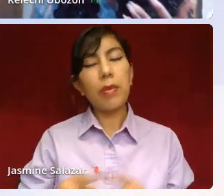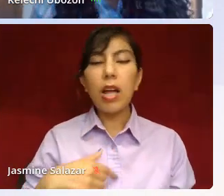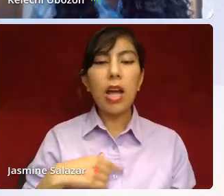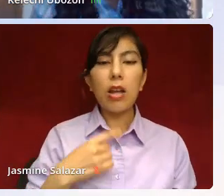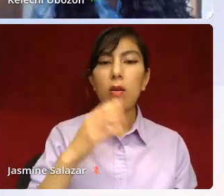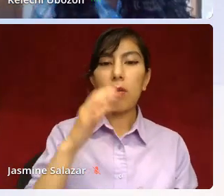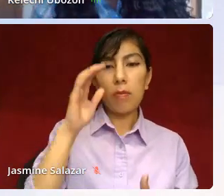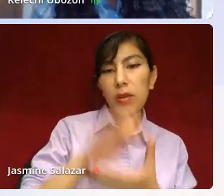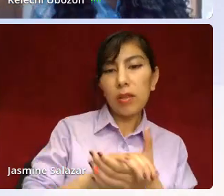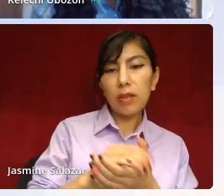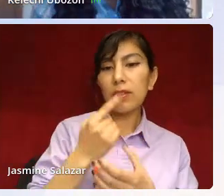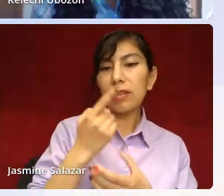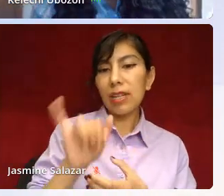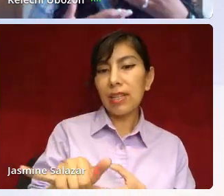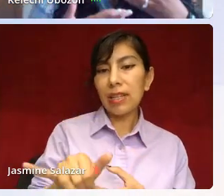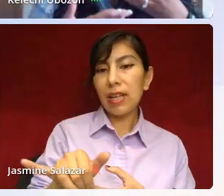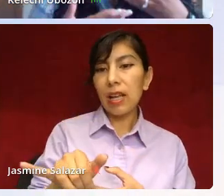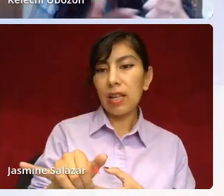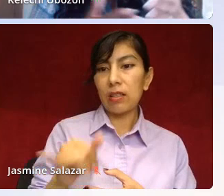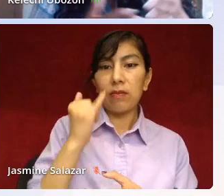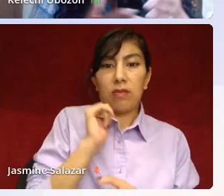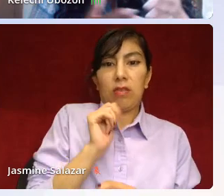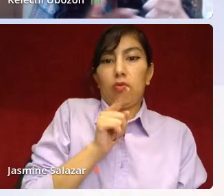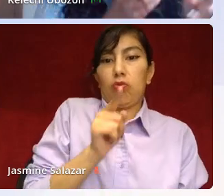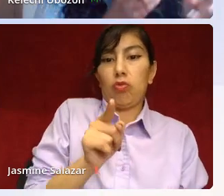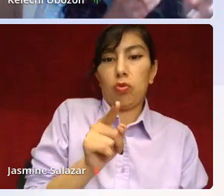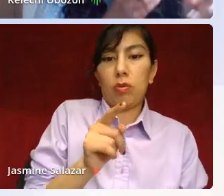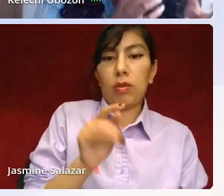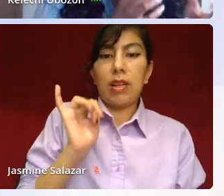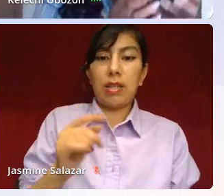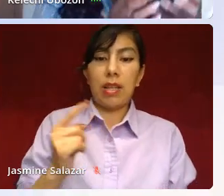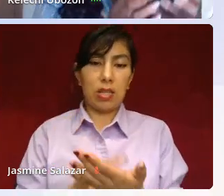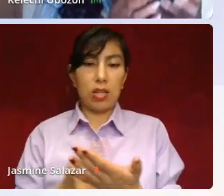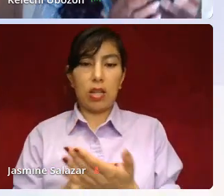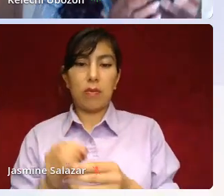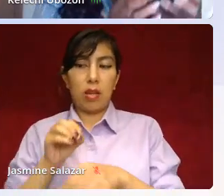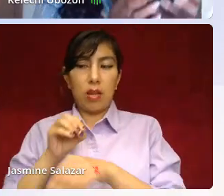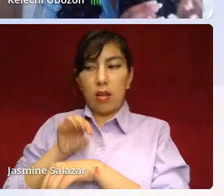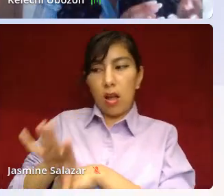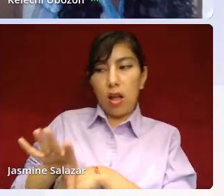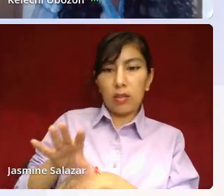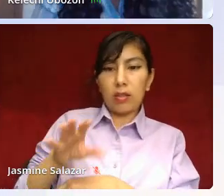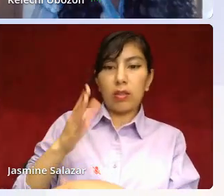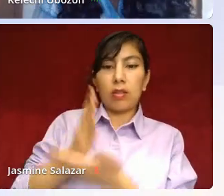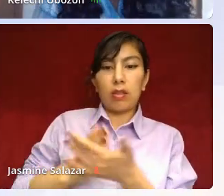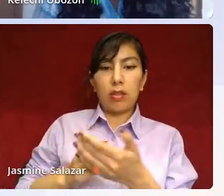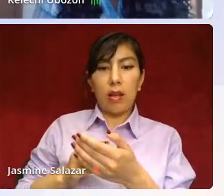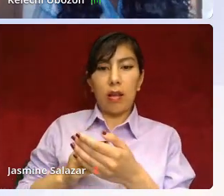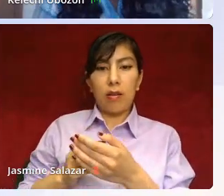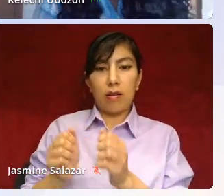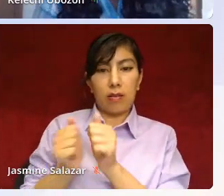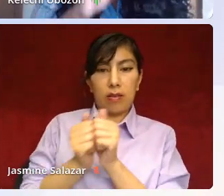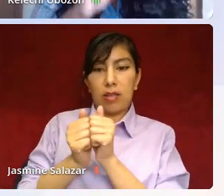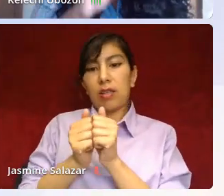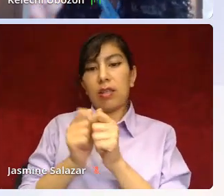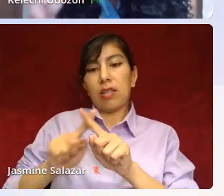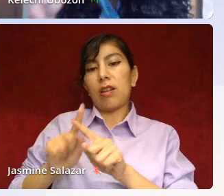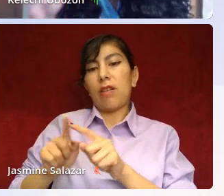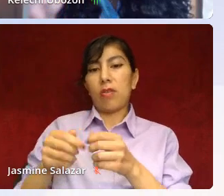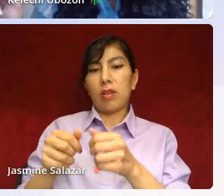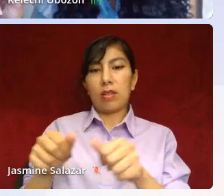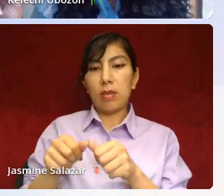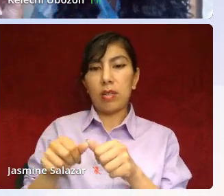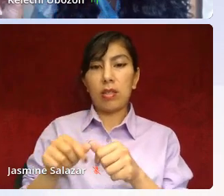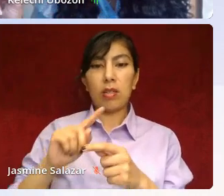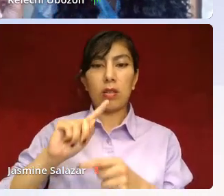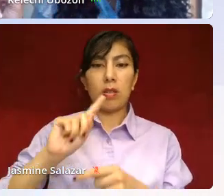things that aren't true. And that has sometimes caused some tension in different spaces where there's only one